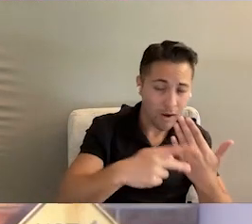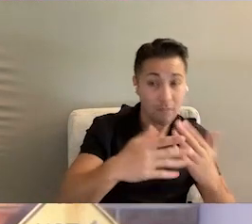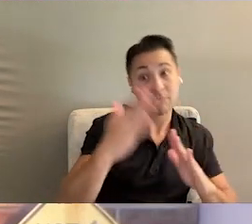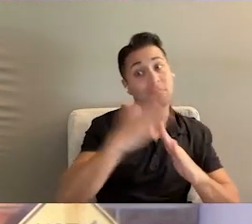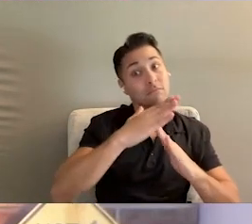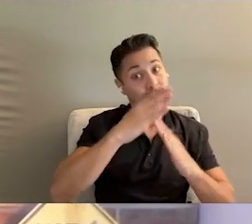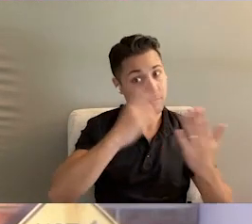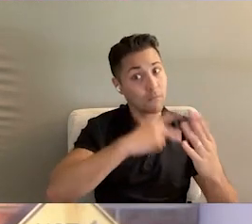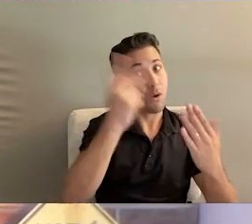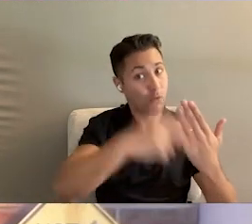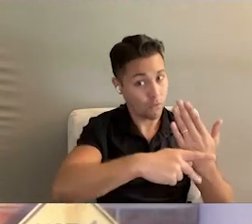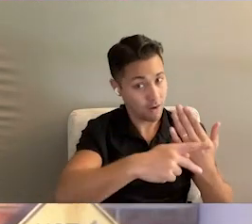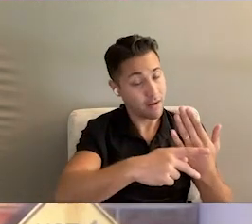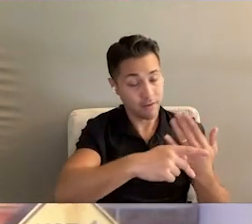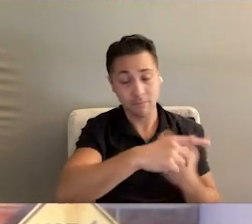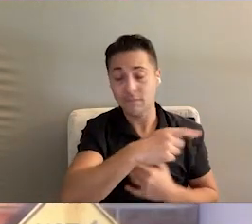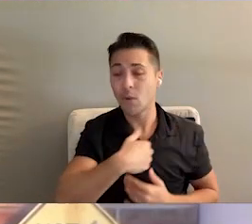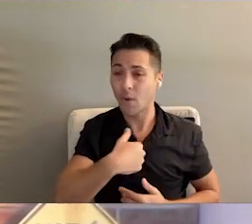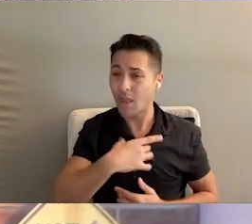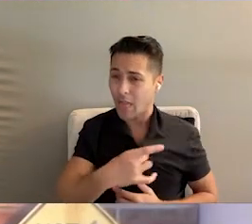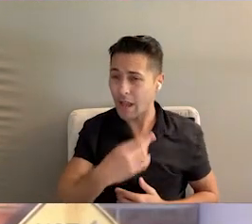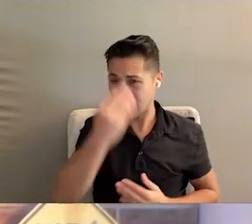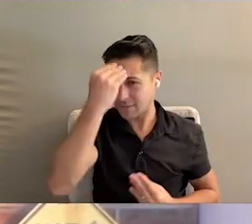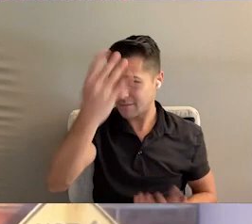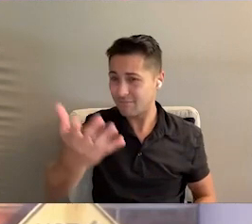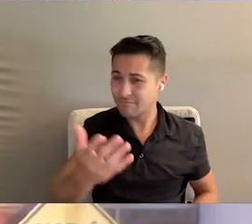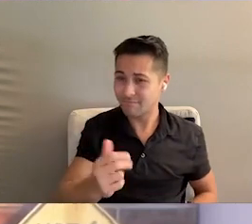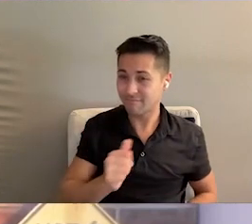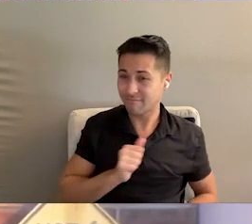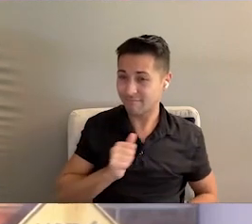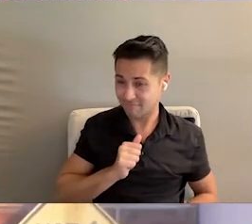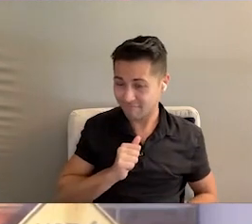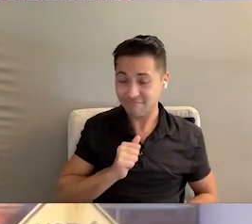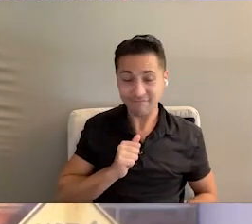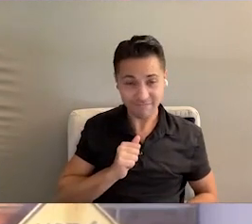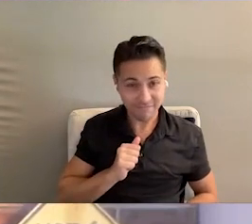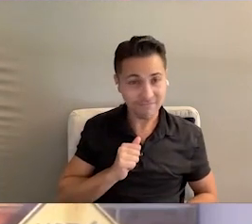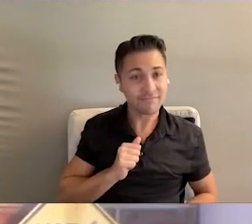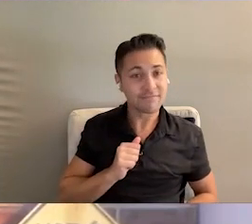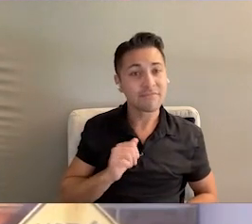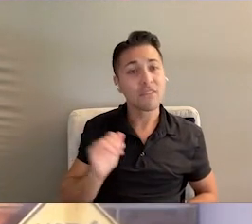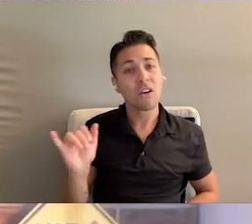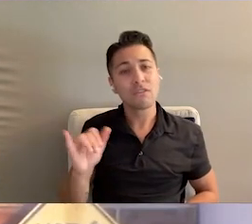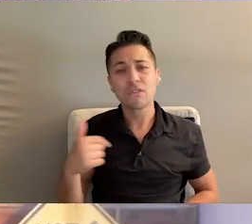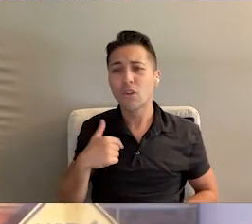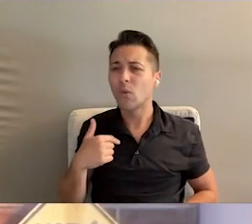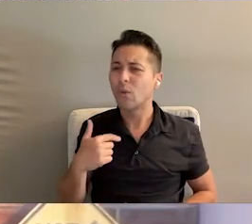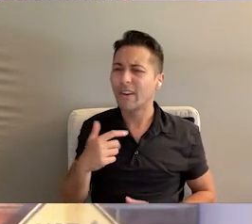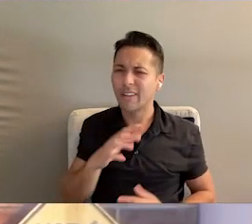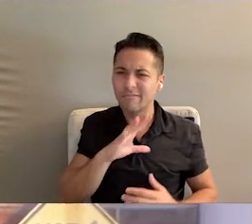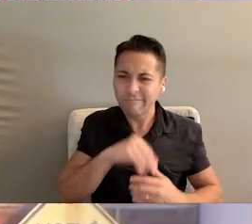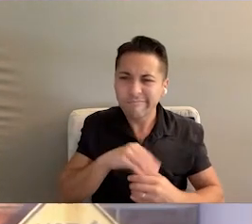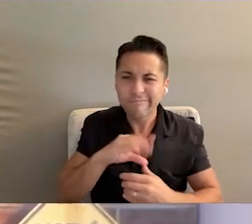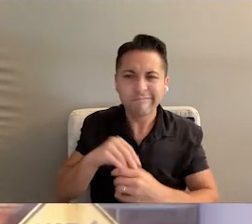programs, as the director mentioned, and we like to say ourselves. And we have engaged in a variety of